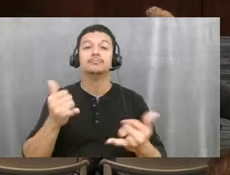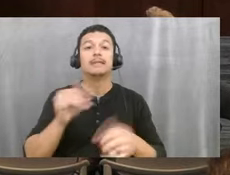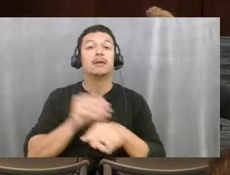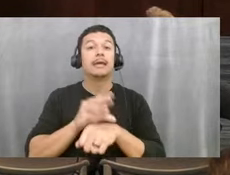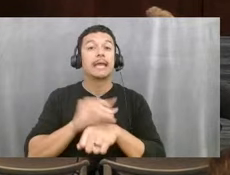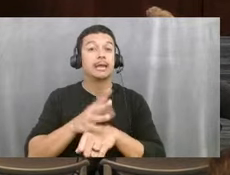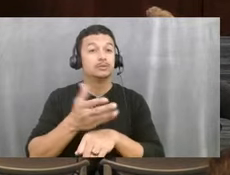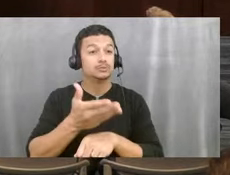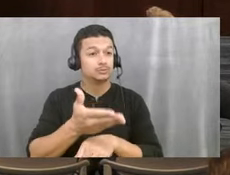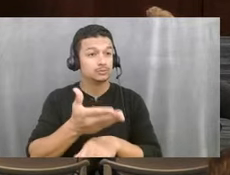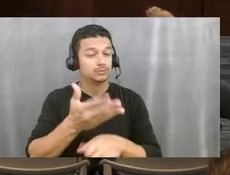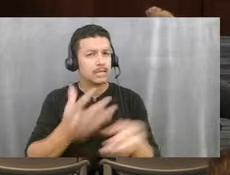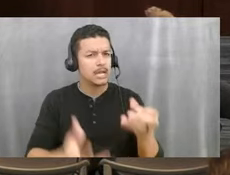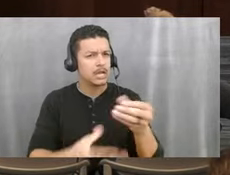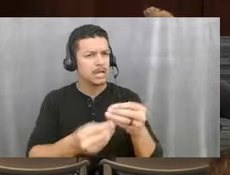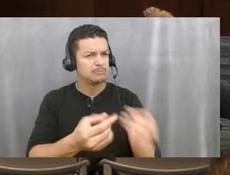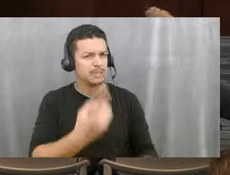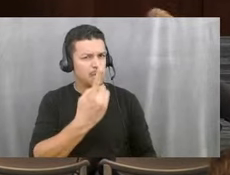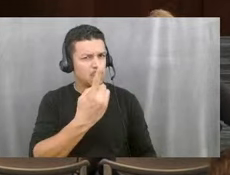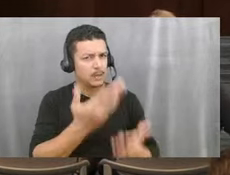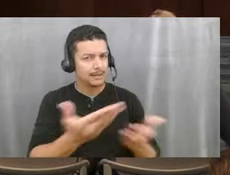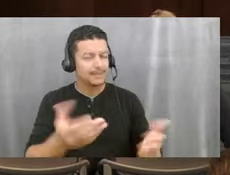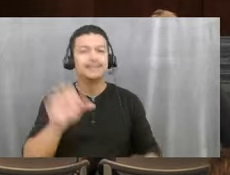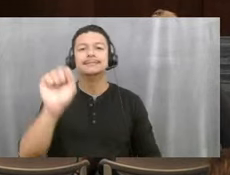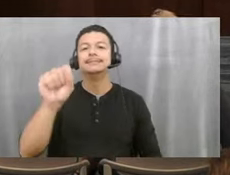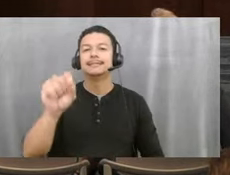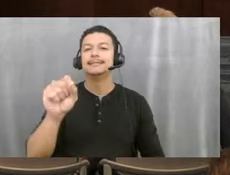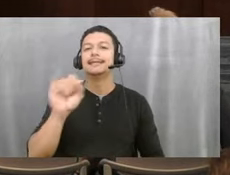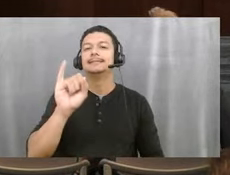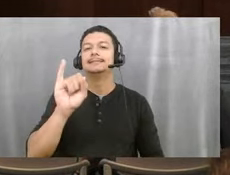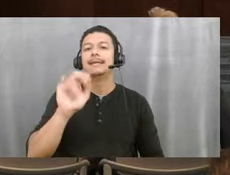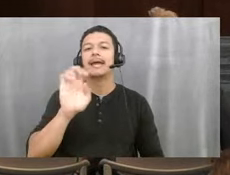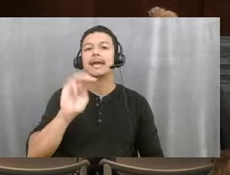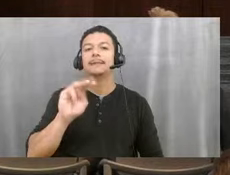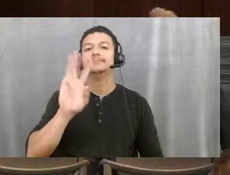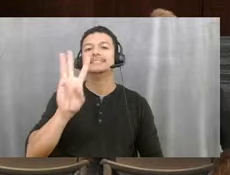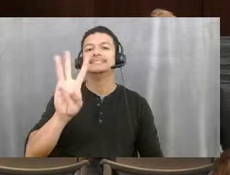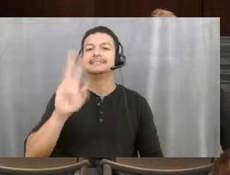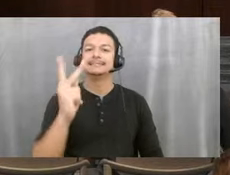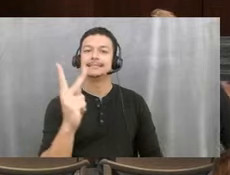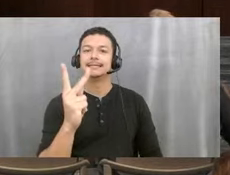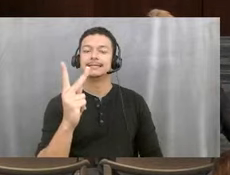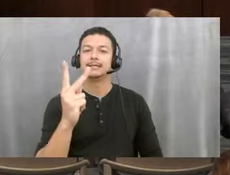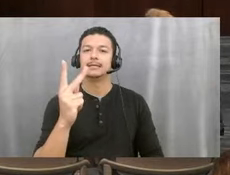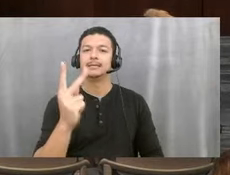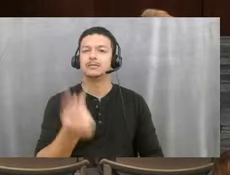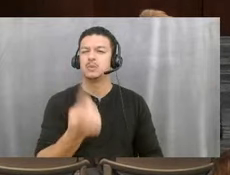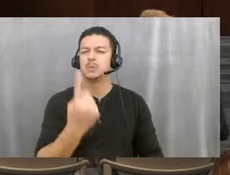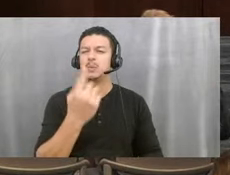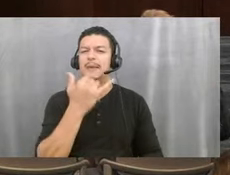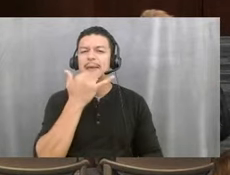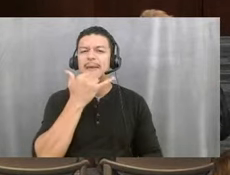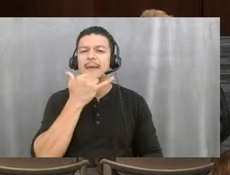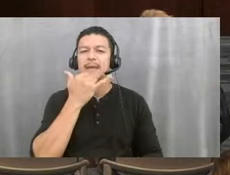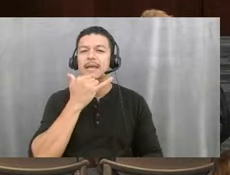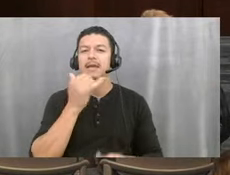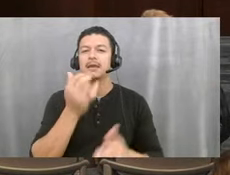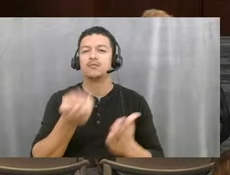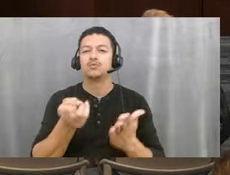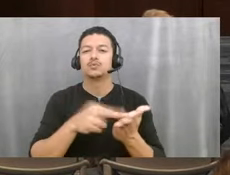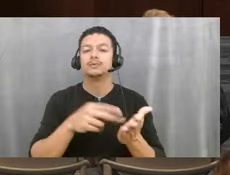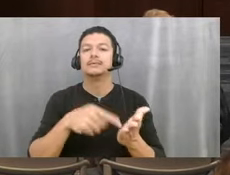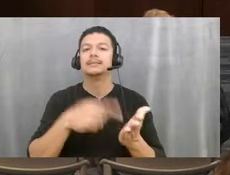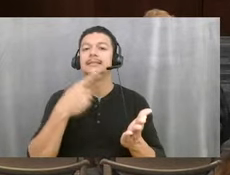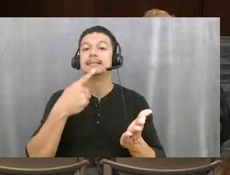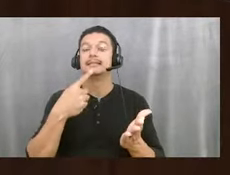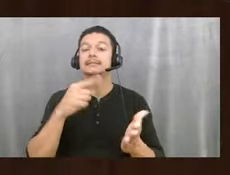update to one of the items. Yes, on item 6K, there was a scrivener's error in the resolution. It said an amount $25